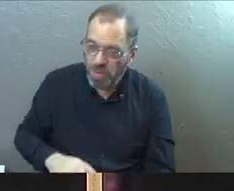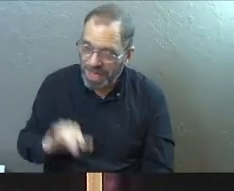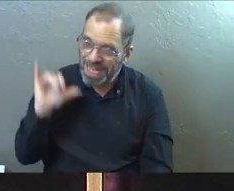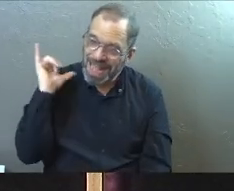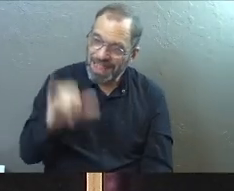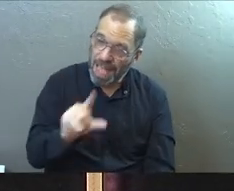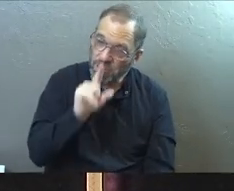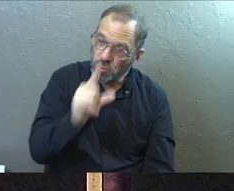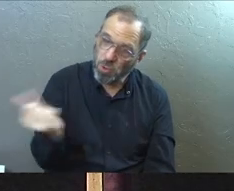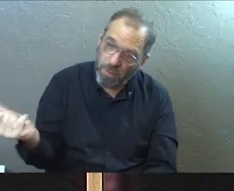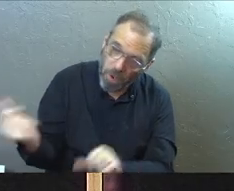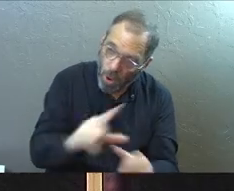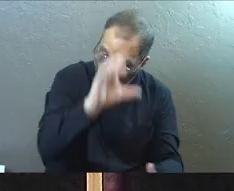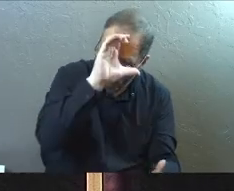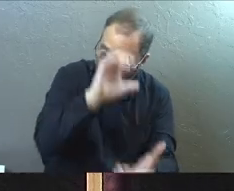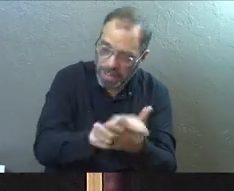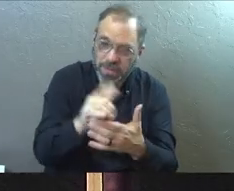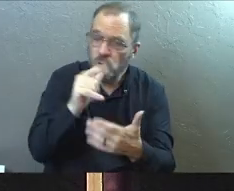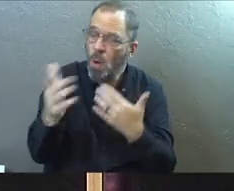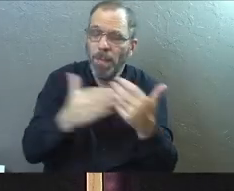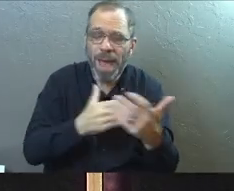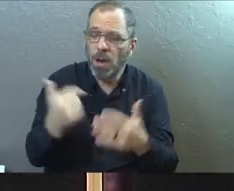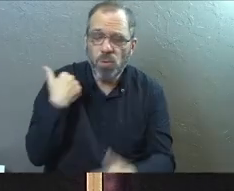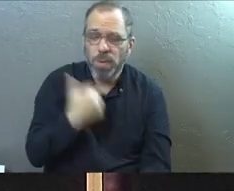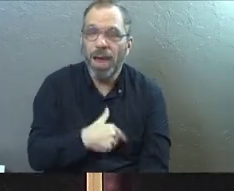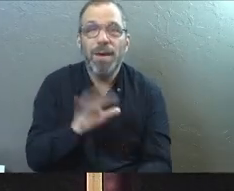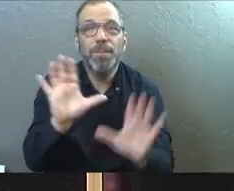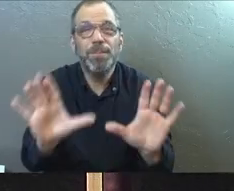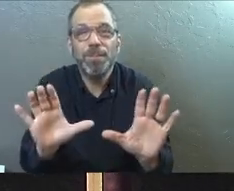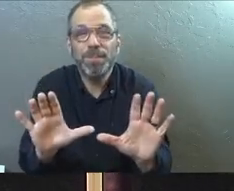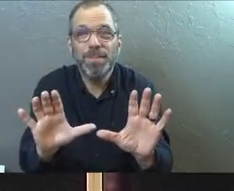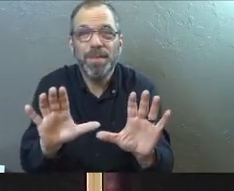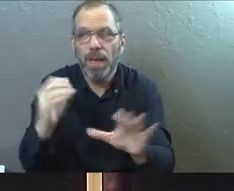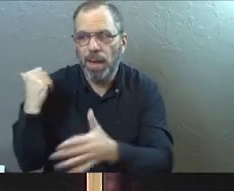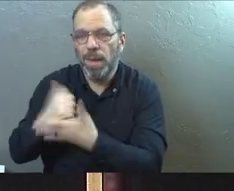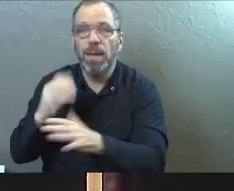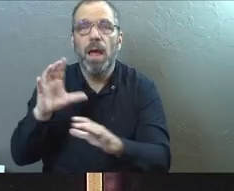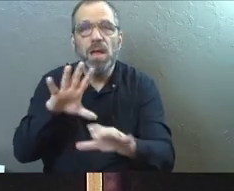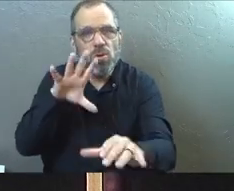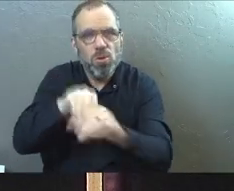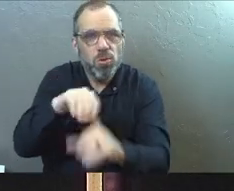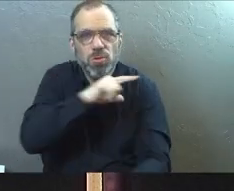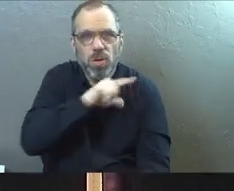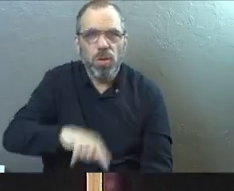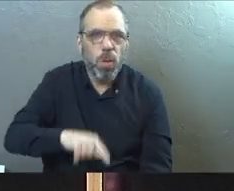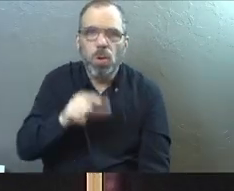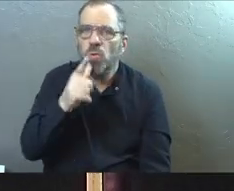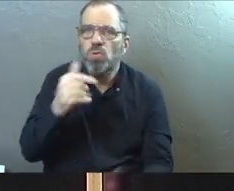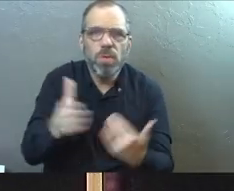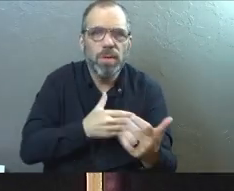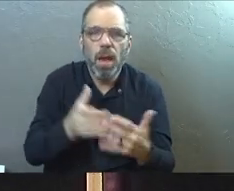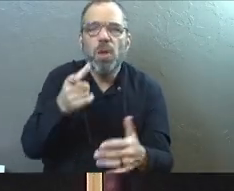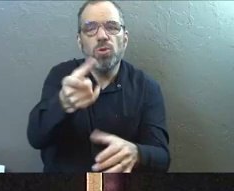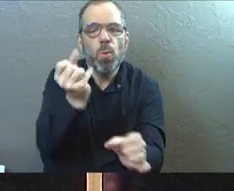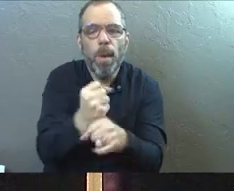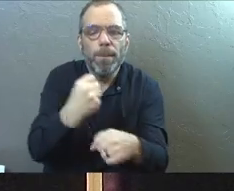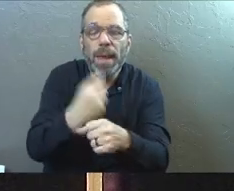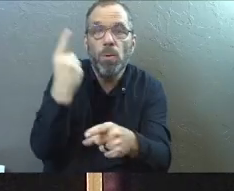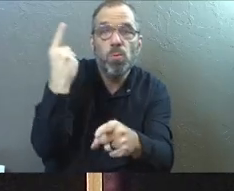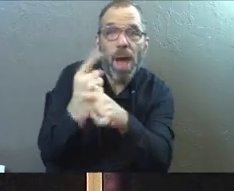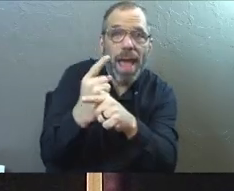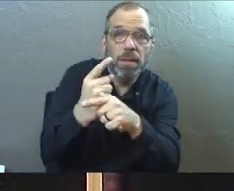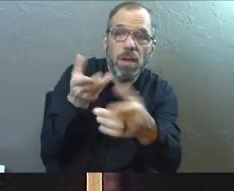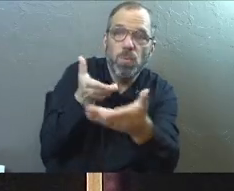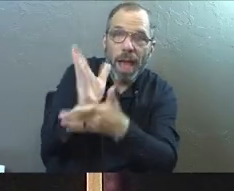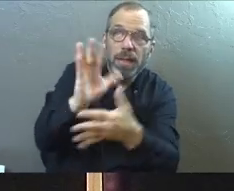and this is true for everyone who believes no matter who we are. Again, the inclusion of the Lord in there. No matter who you are you are made right